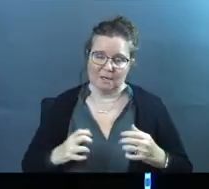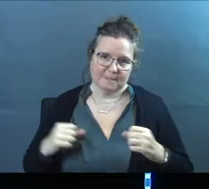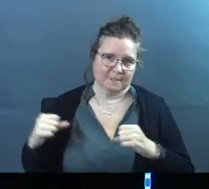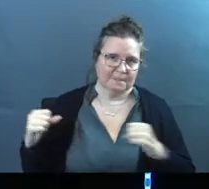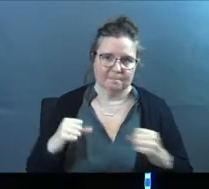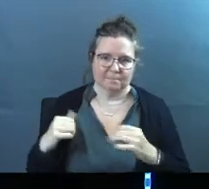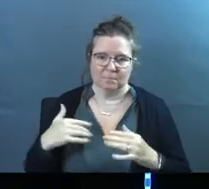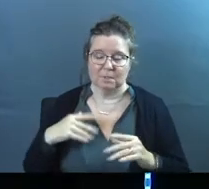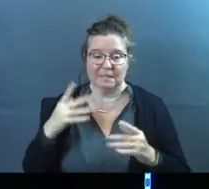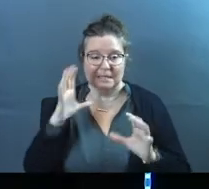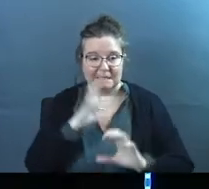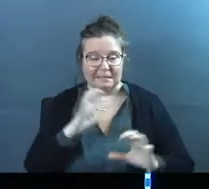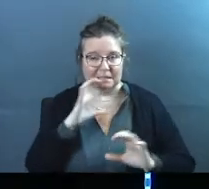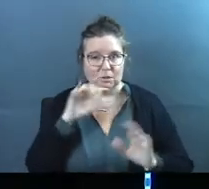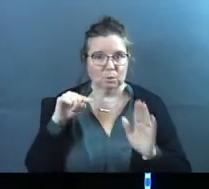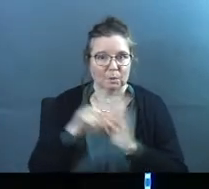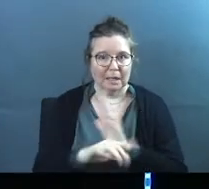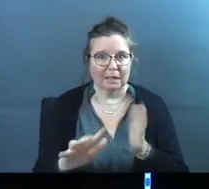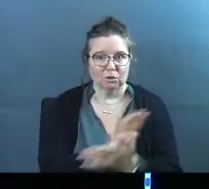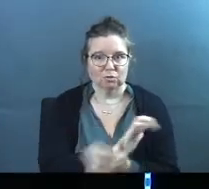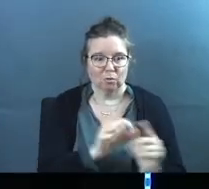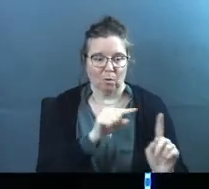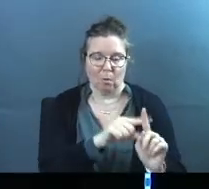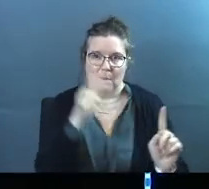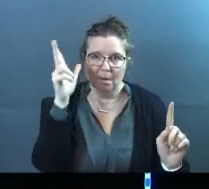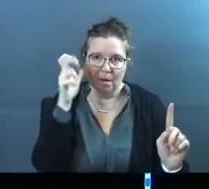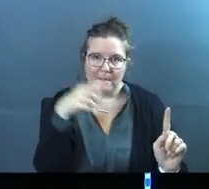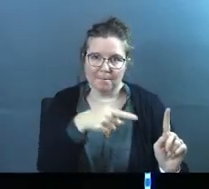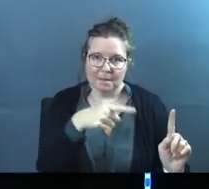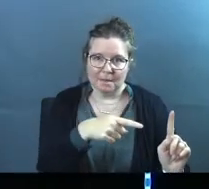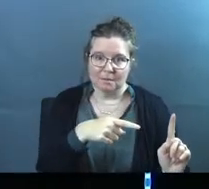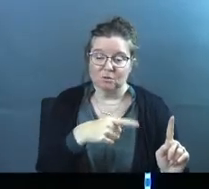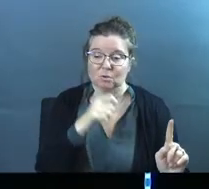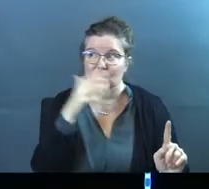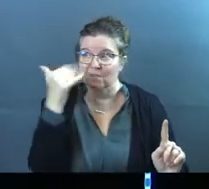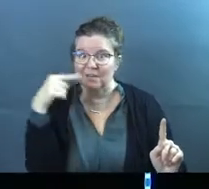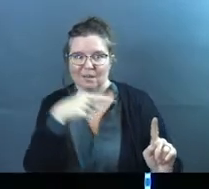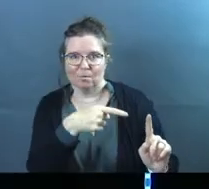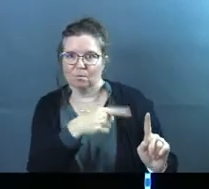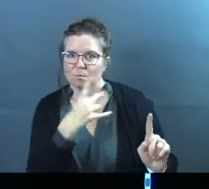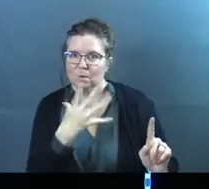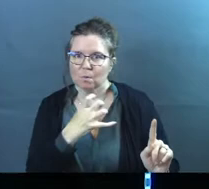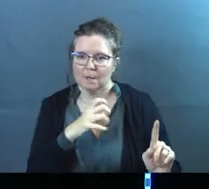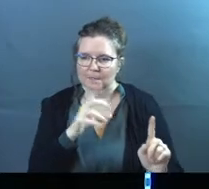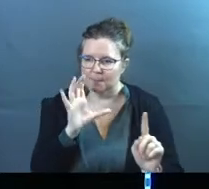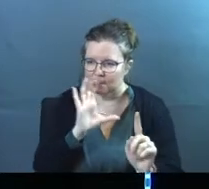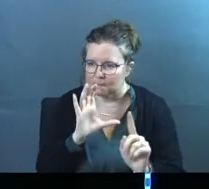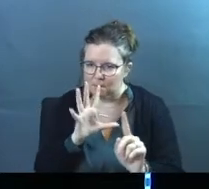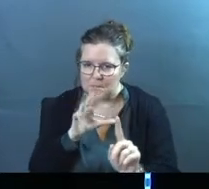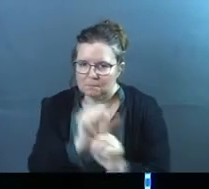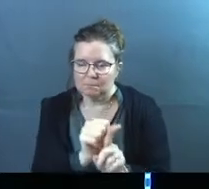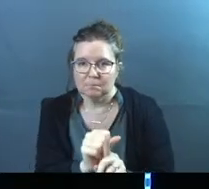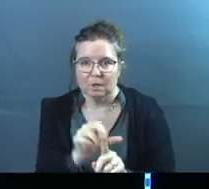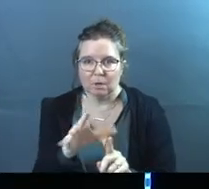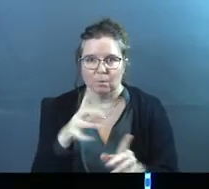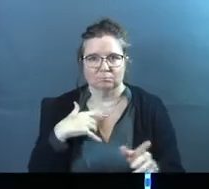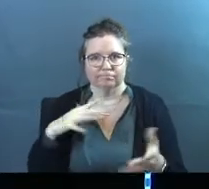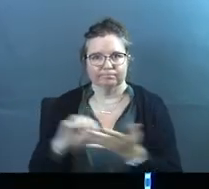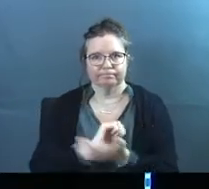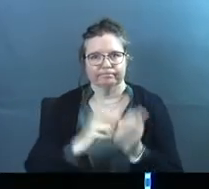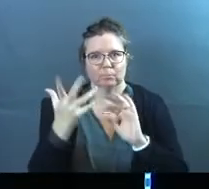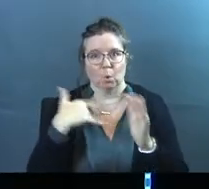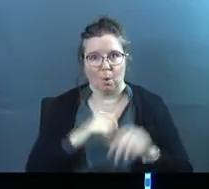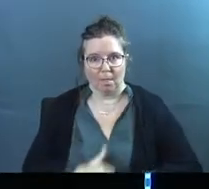To steal, kill, and destroy. That's what he's after. And so, Jesus is coming in and saying, don't forget, you got an enemy who wants literally the counter of what God wants for your life.